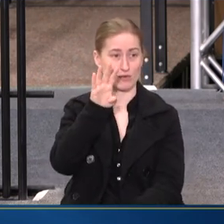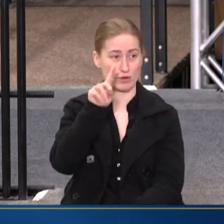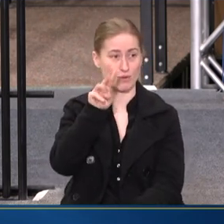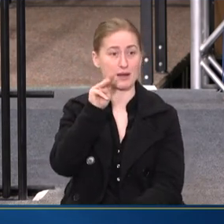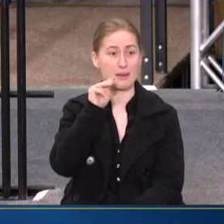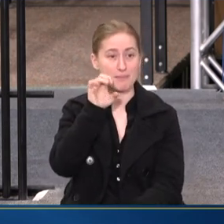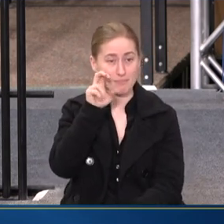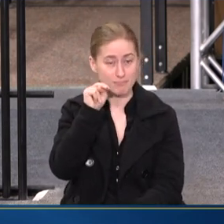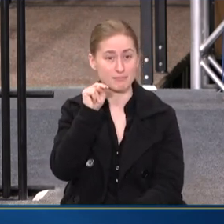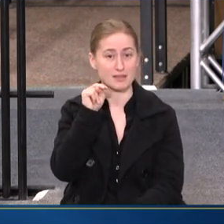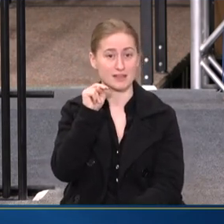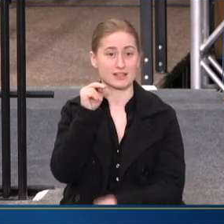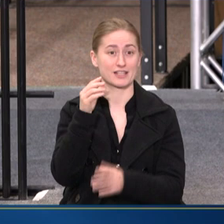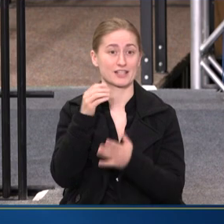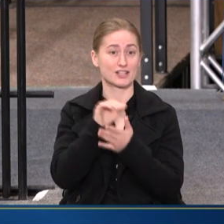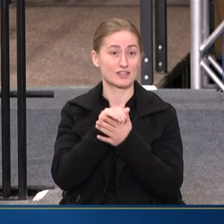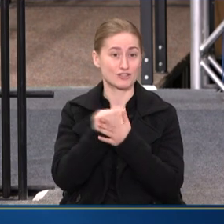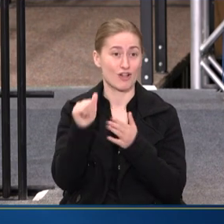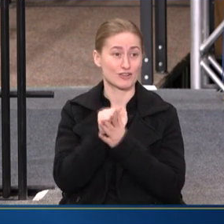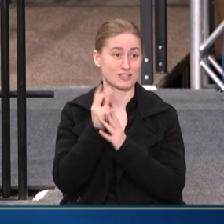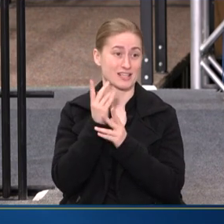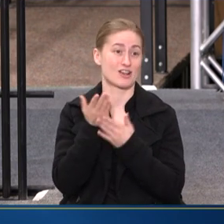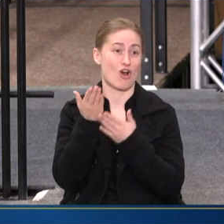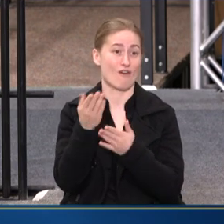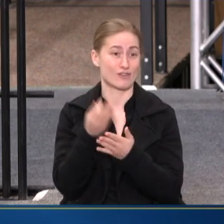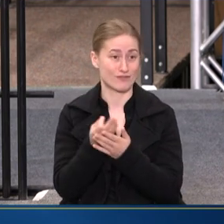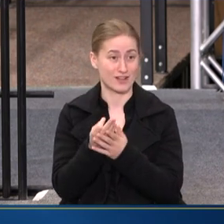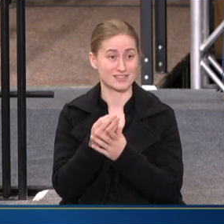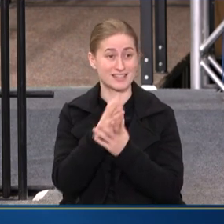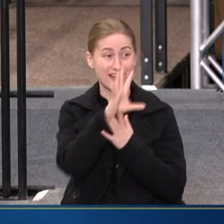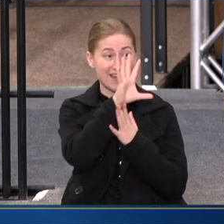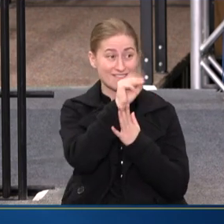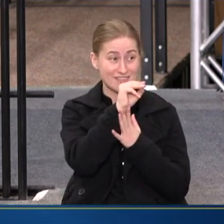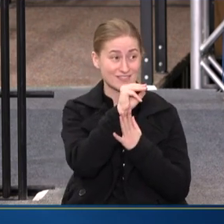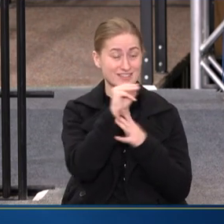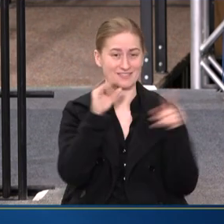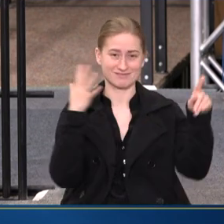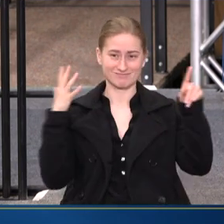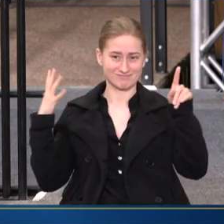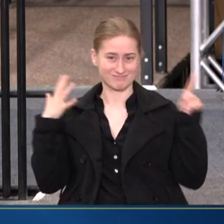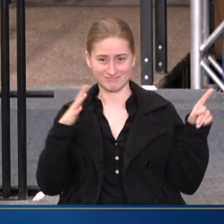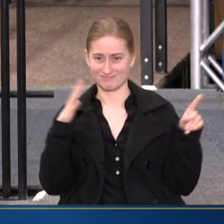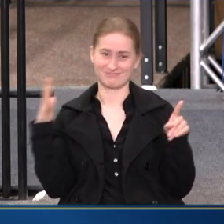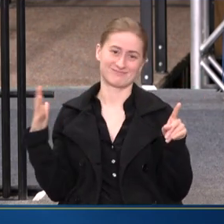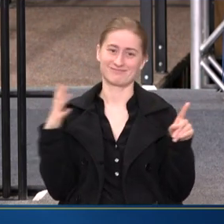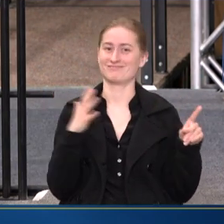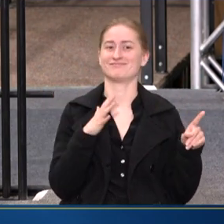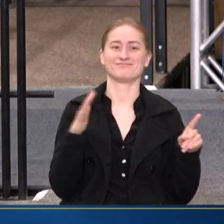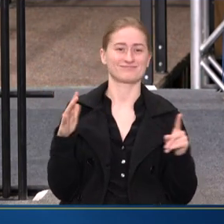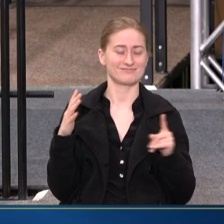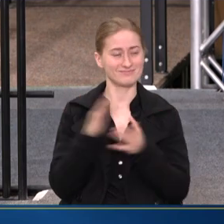OF AWPA FUNDS. YAY. YAY. 50 MILLION OF THAT. WE PUT DIRECTLY...